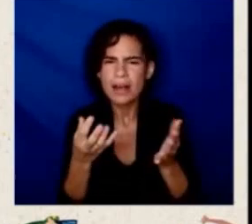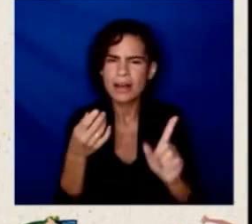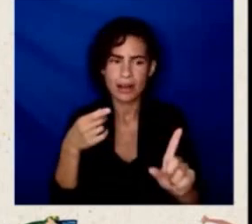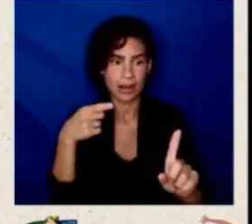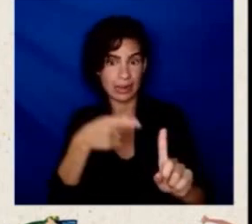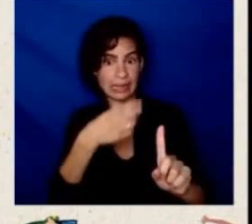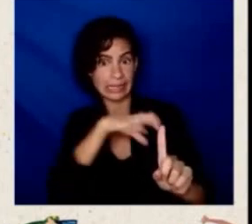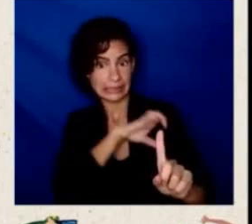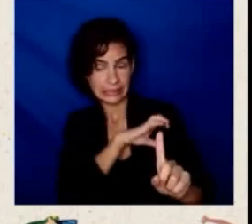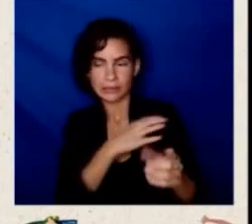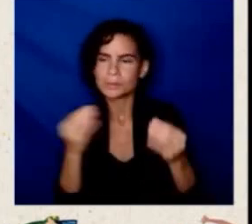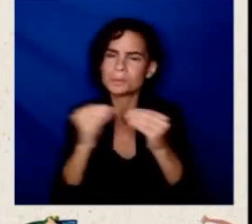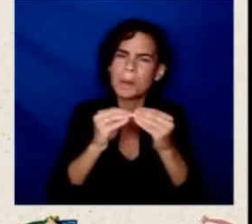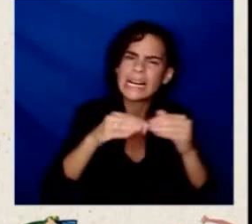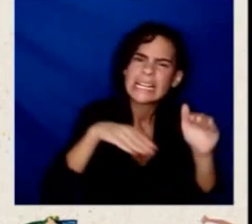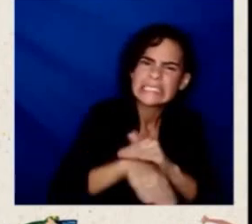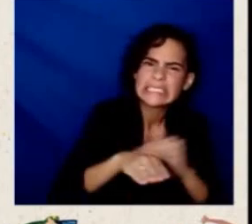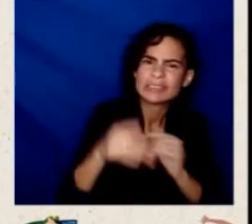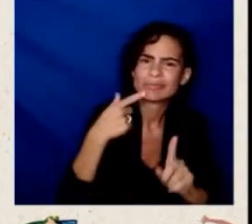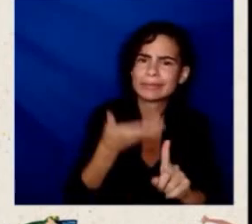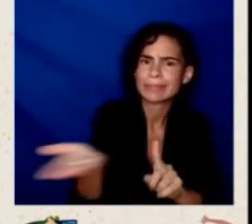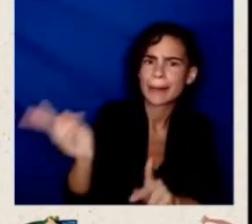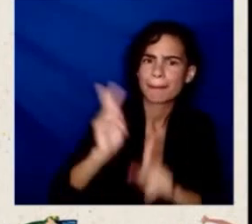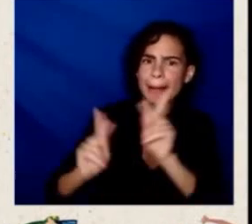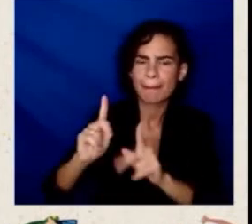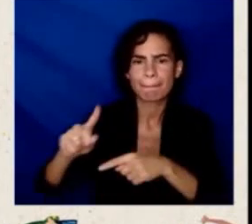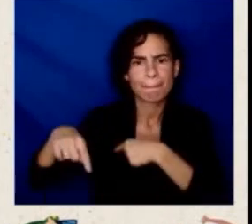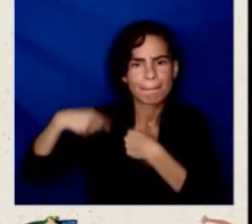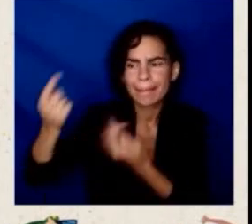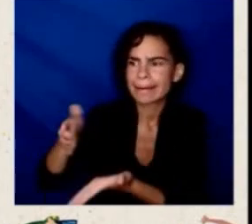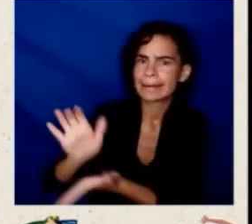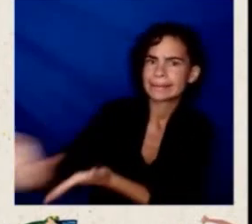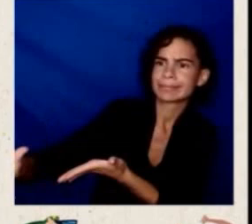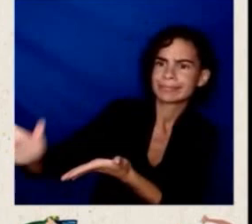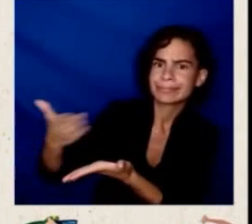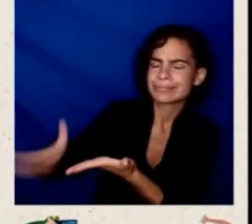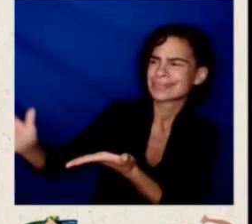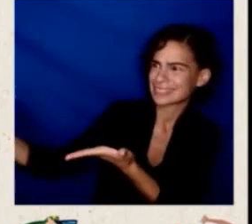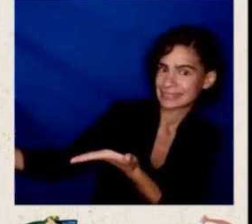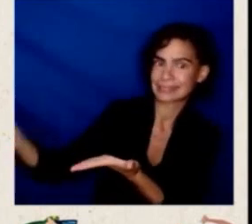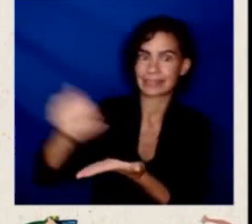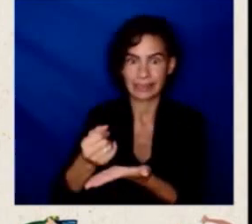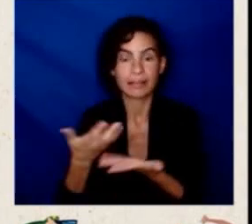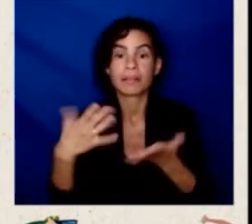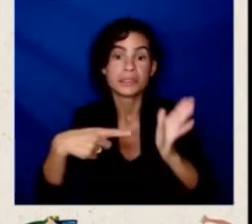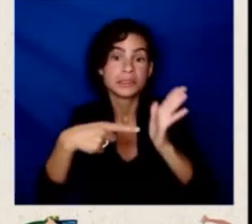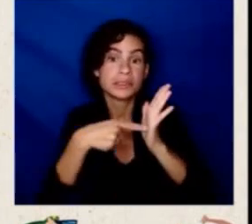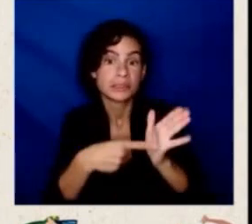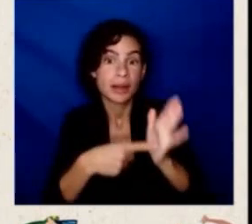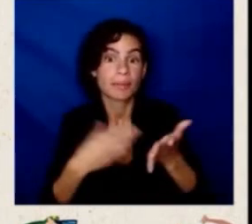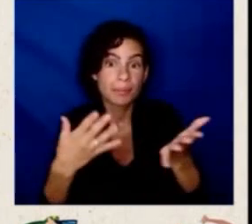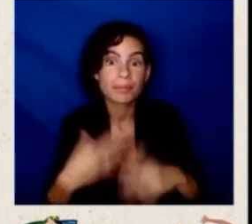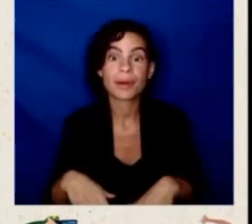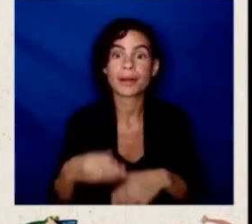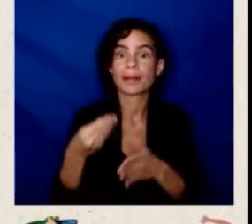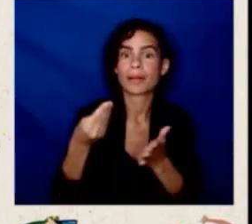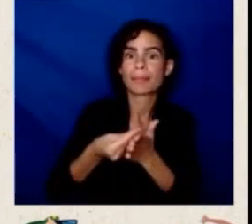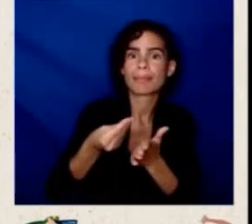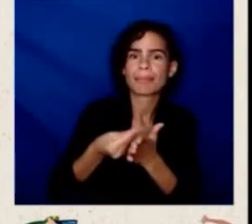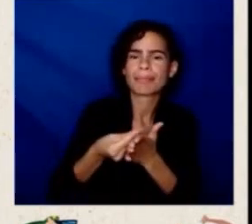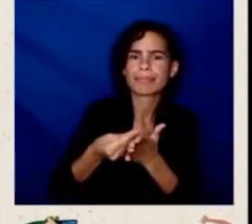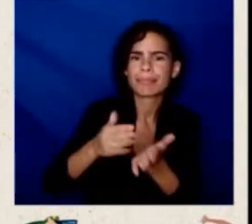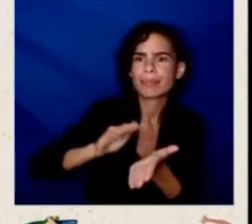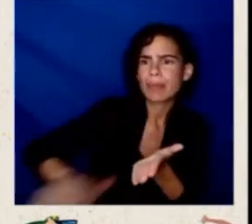otherwise disenfranchised. Fee waivers were very aware of the fact that